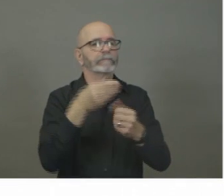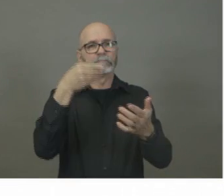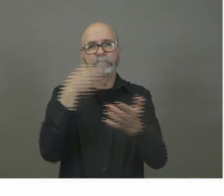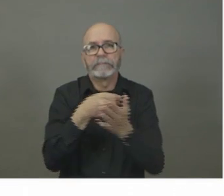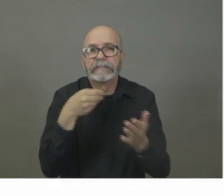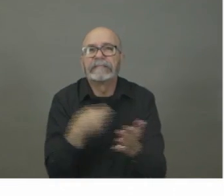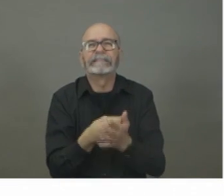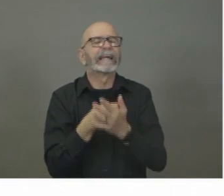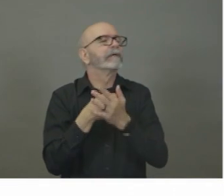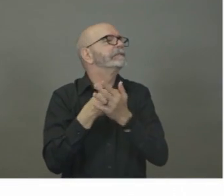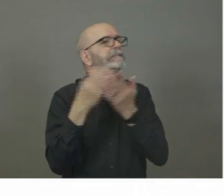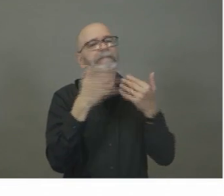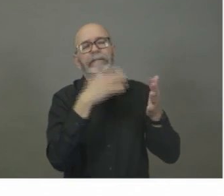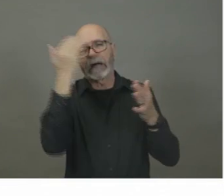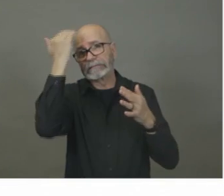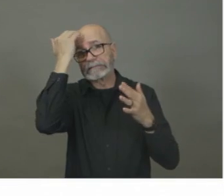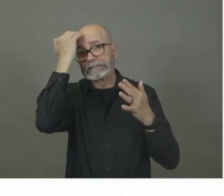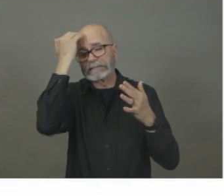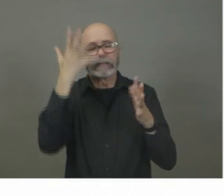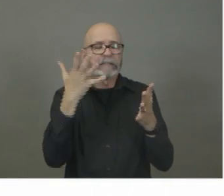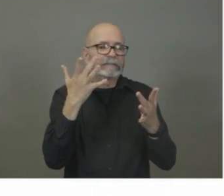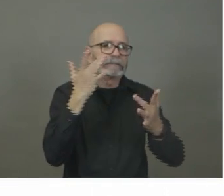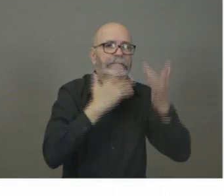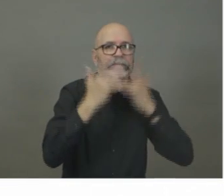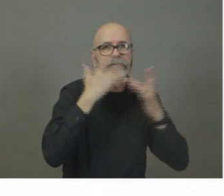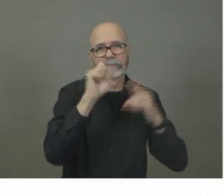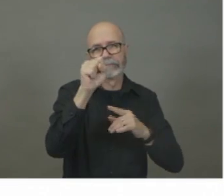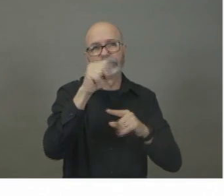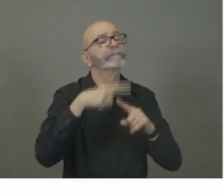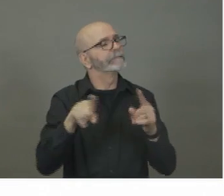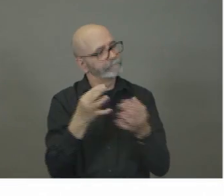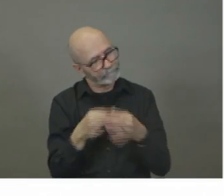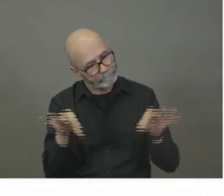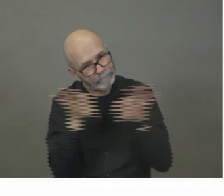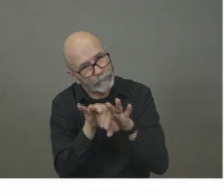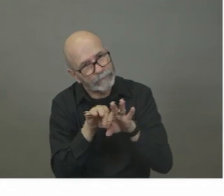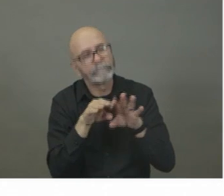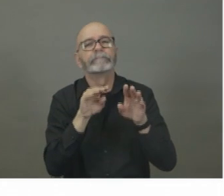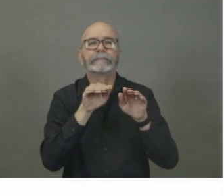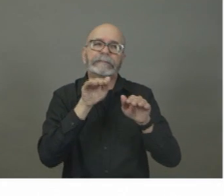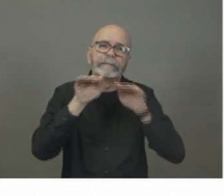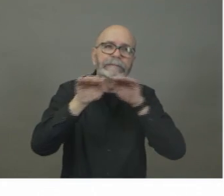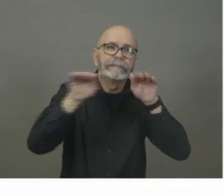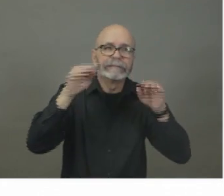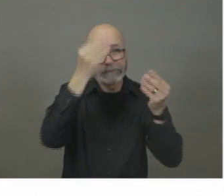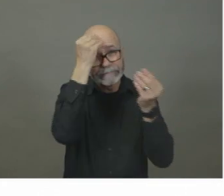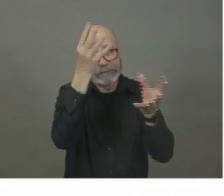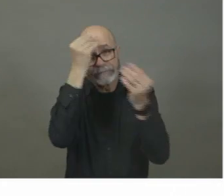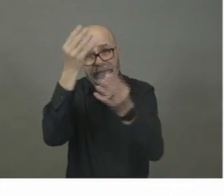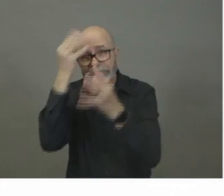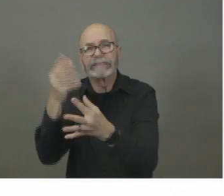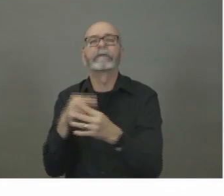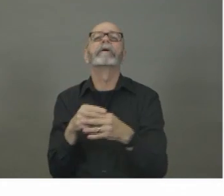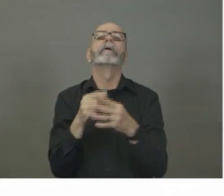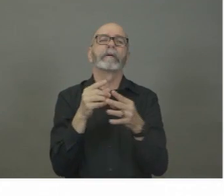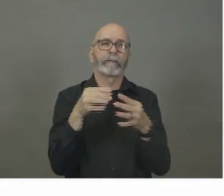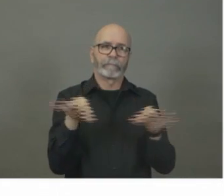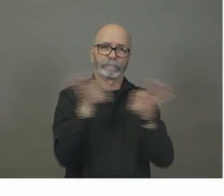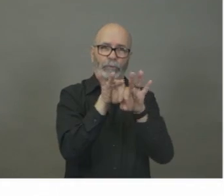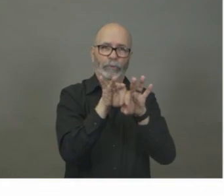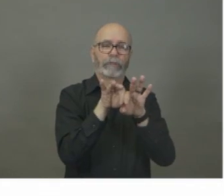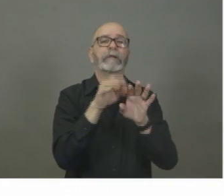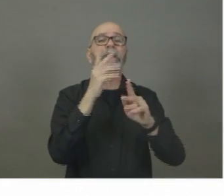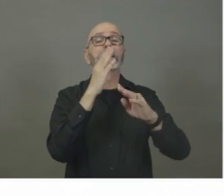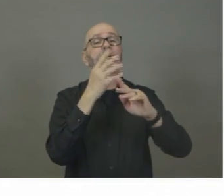minimize the risk of the spread of COVID-19 infection here in Nova Scotia. We have also activated